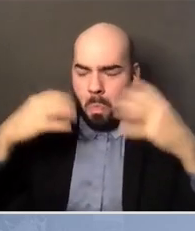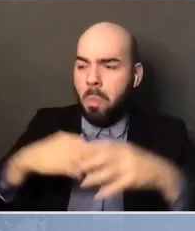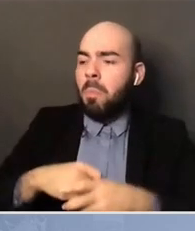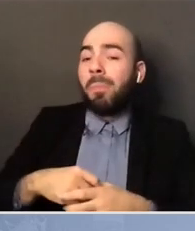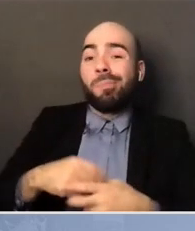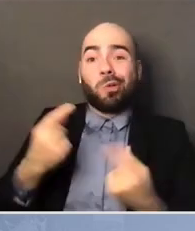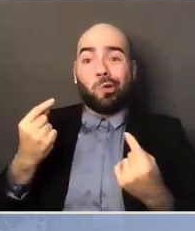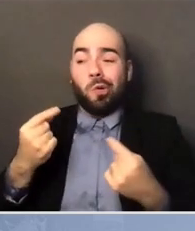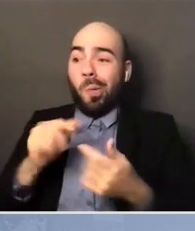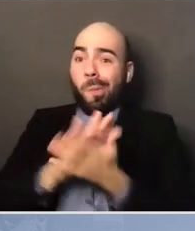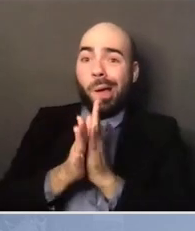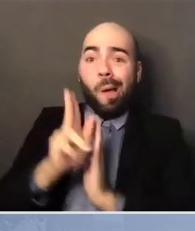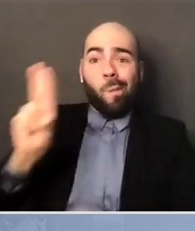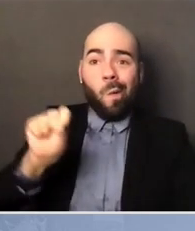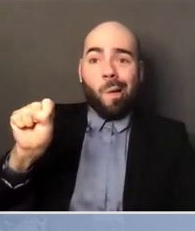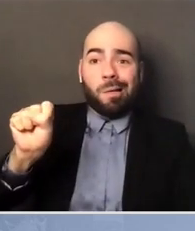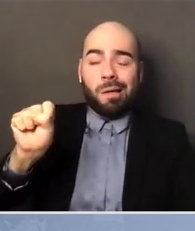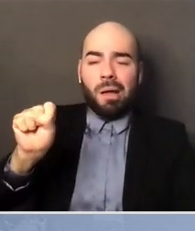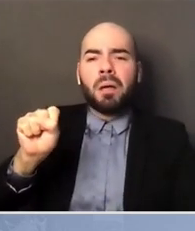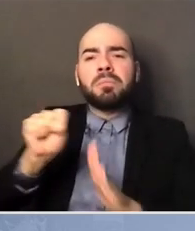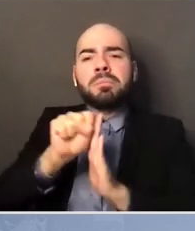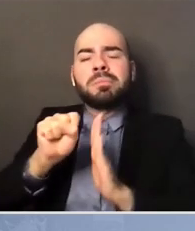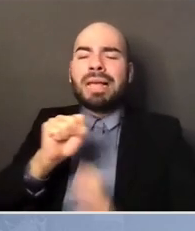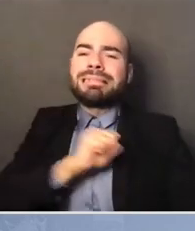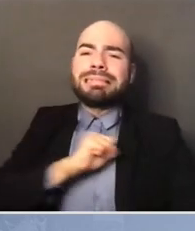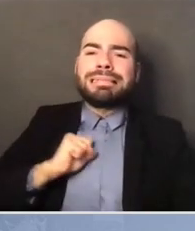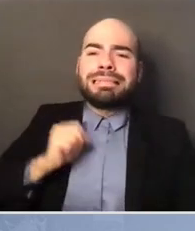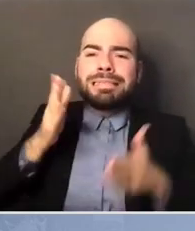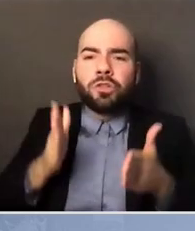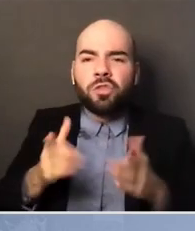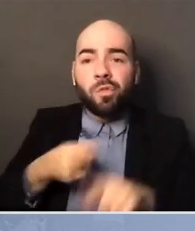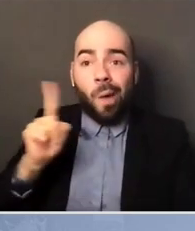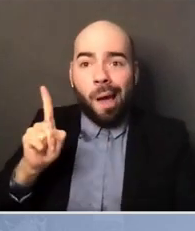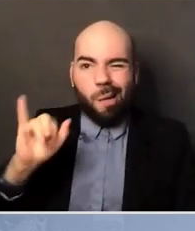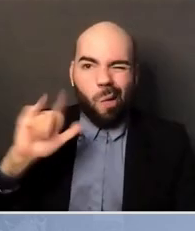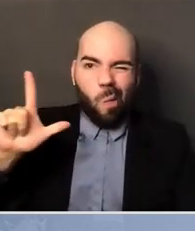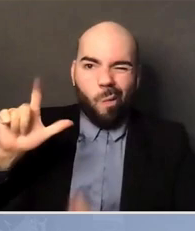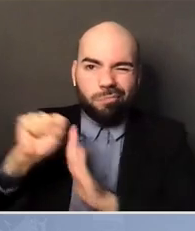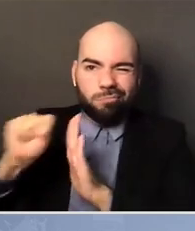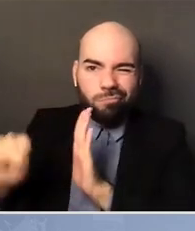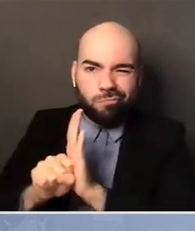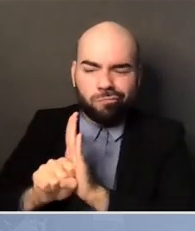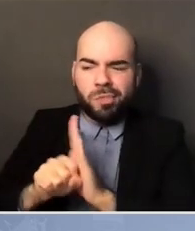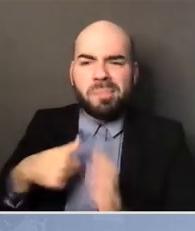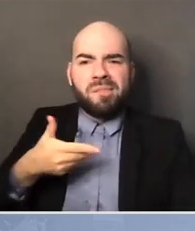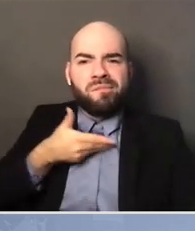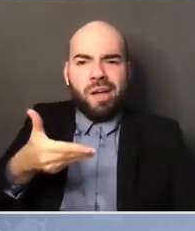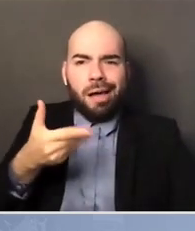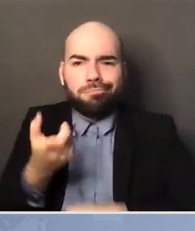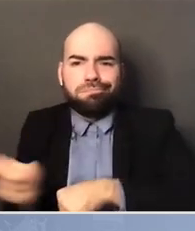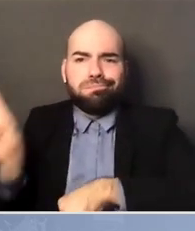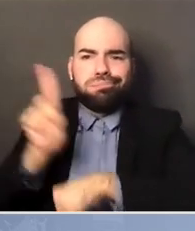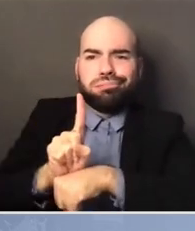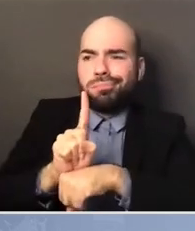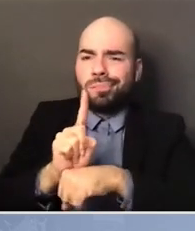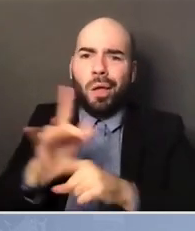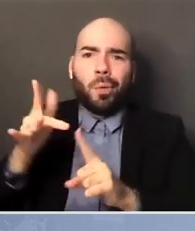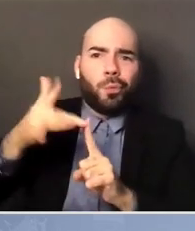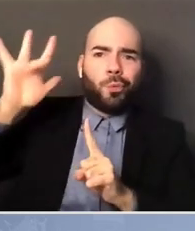U.S. senator from Illinois. And I was invited to be the keynote at the Democratic National Convention in